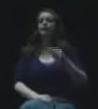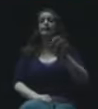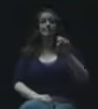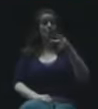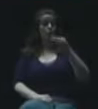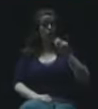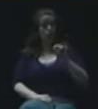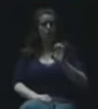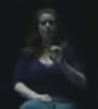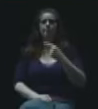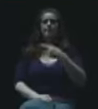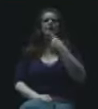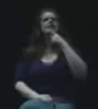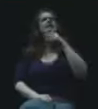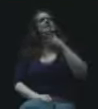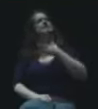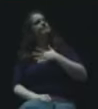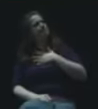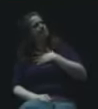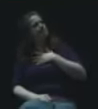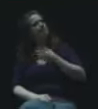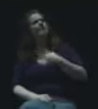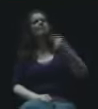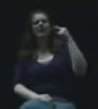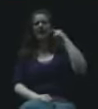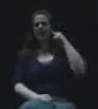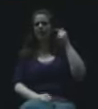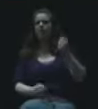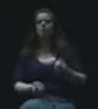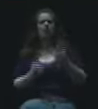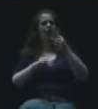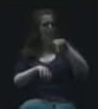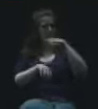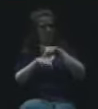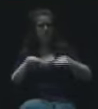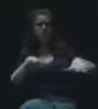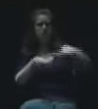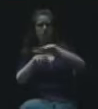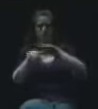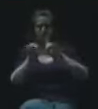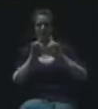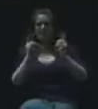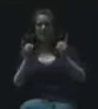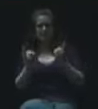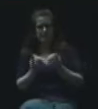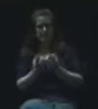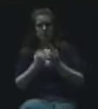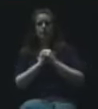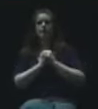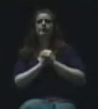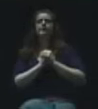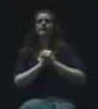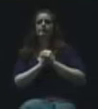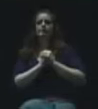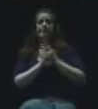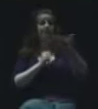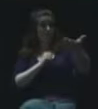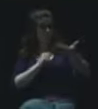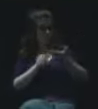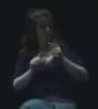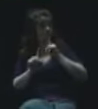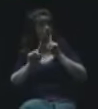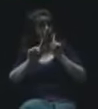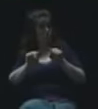I have been hearing from a lot of principals around the district that they were invited to